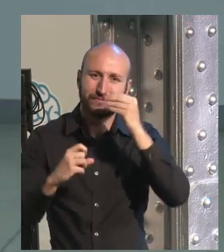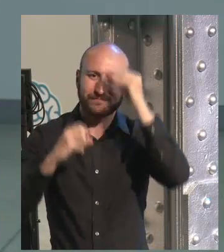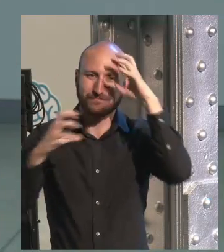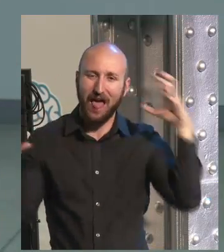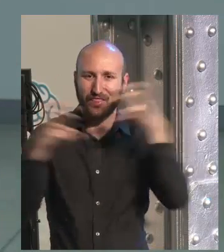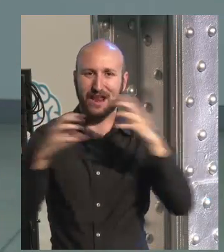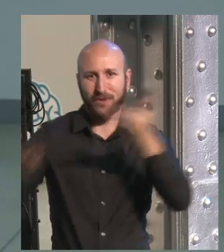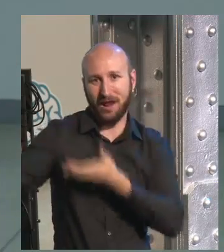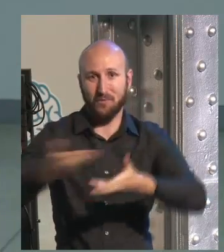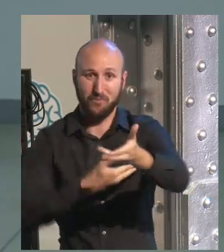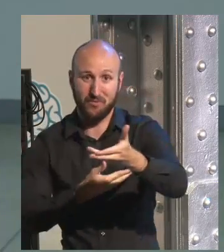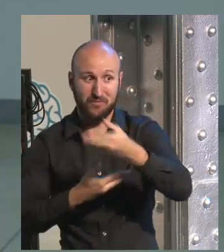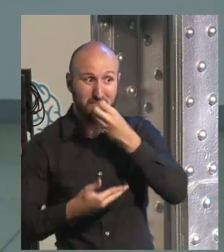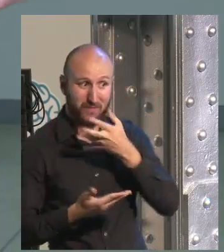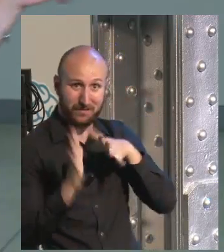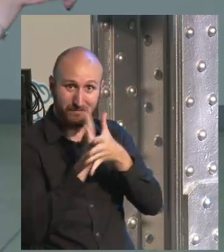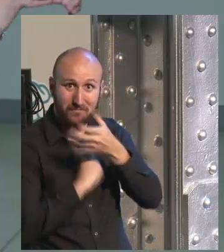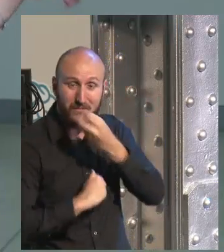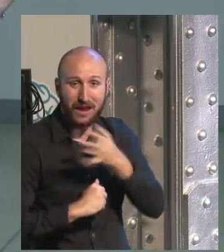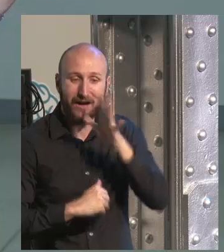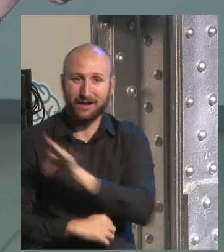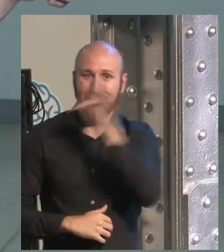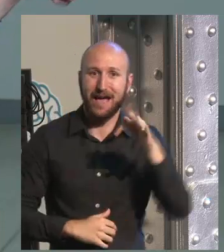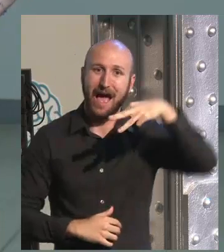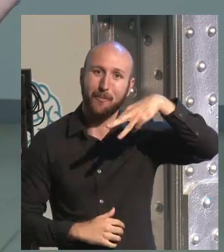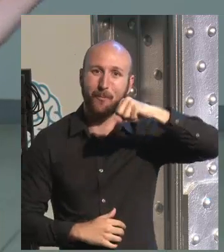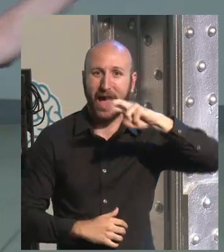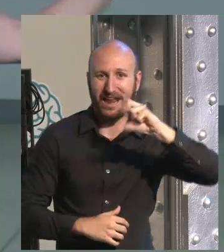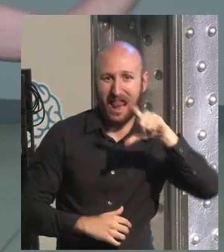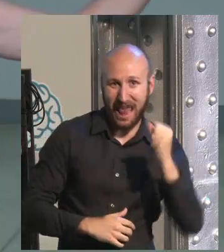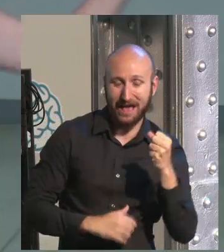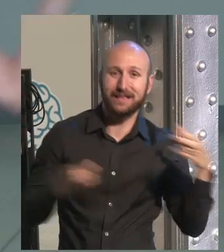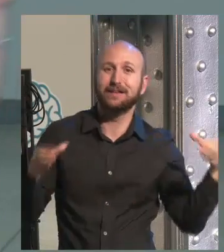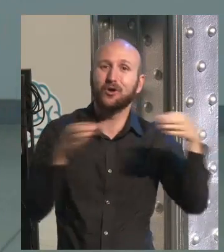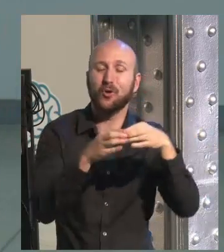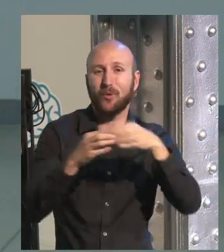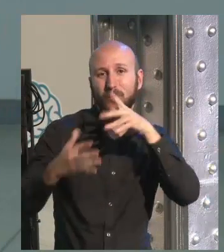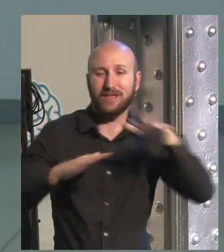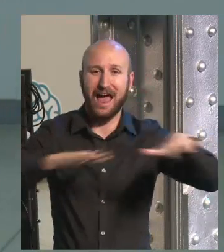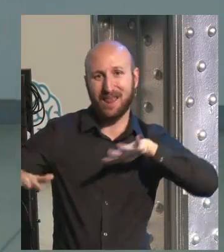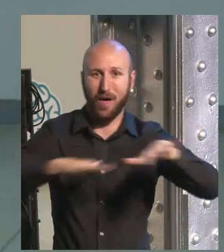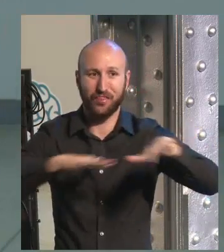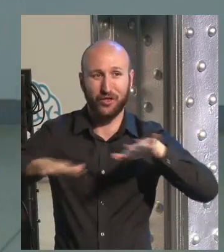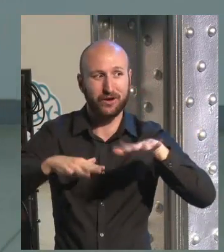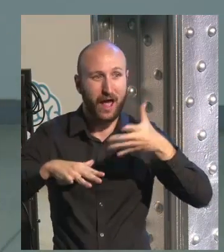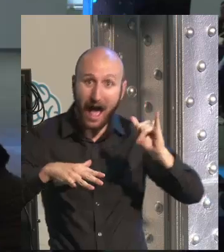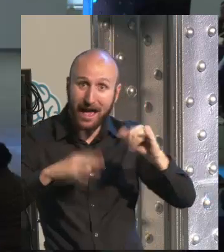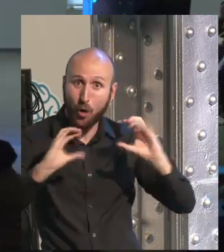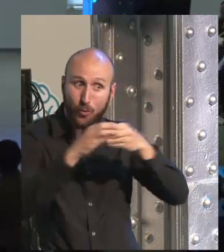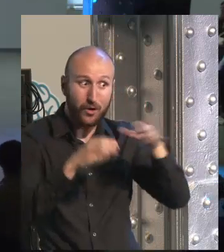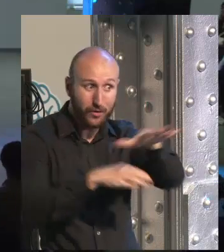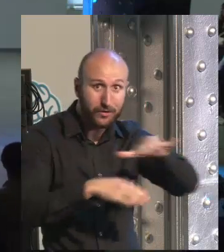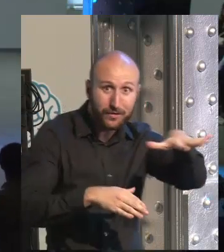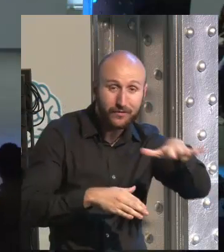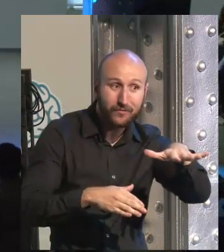We will have a brain exchange. And now I'm going to invite Malala. Malala is an animation